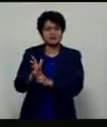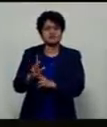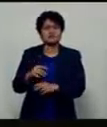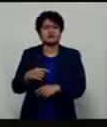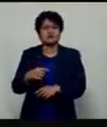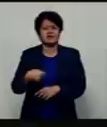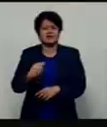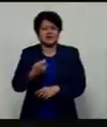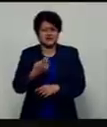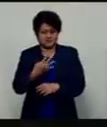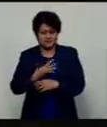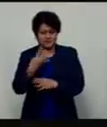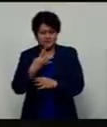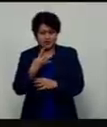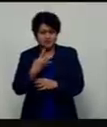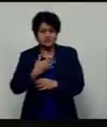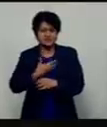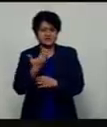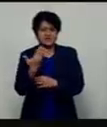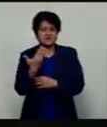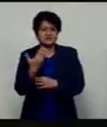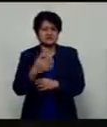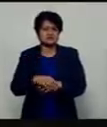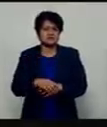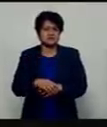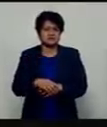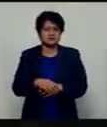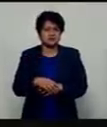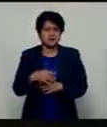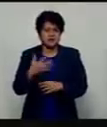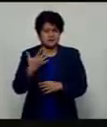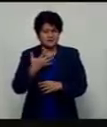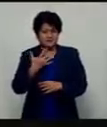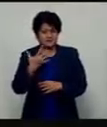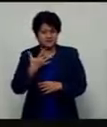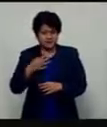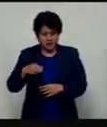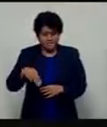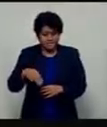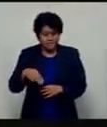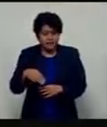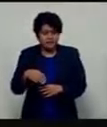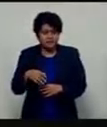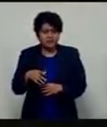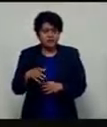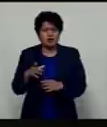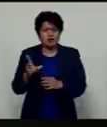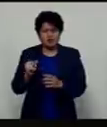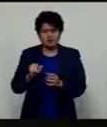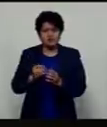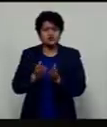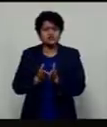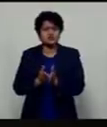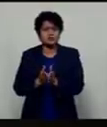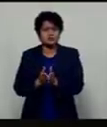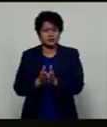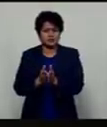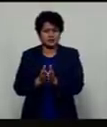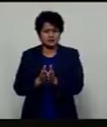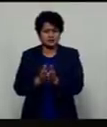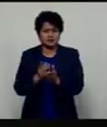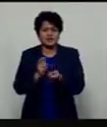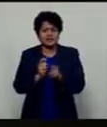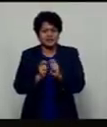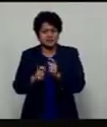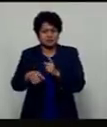14 days. This is after 15 crew members, 15 crew members rather, of the South Island Shipping Services vessel tested